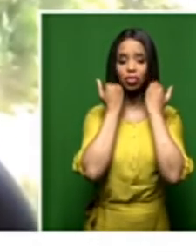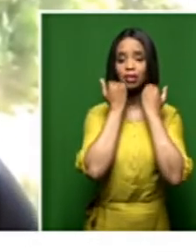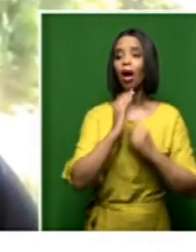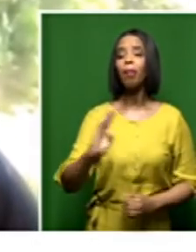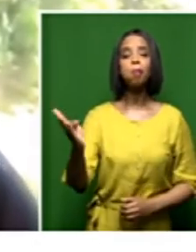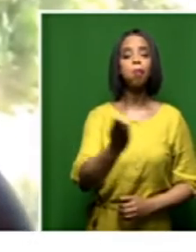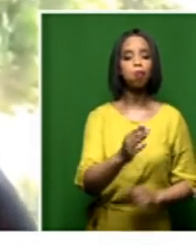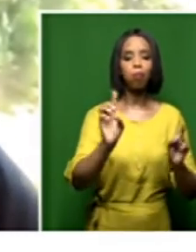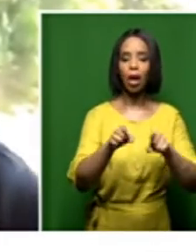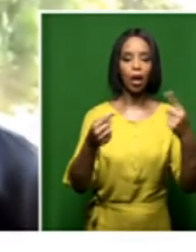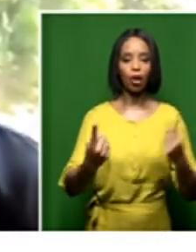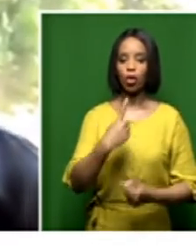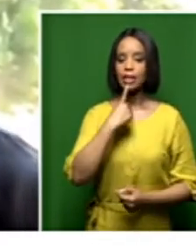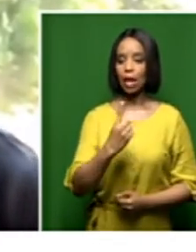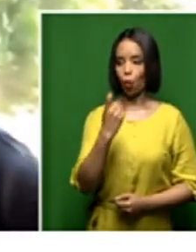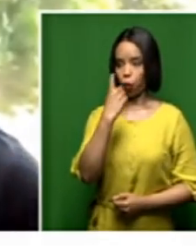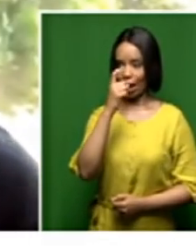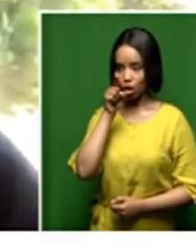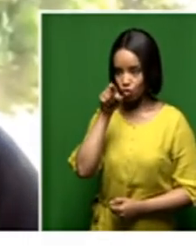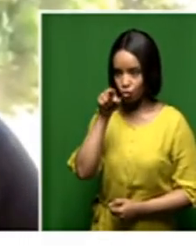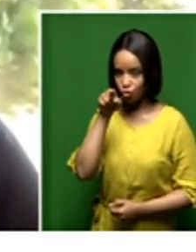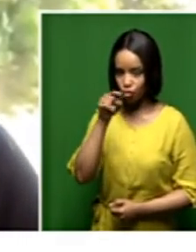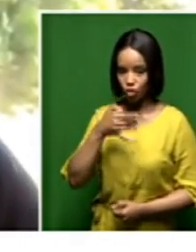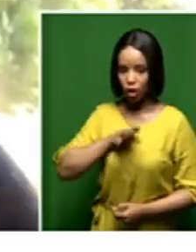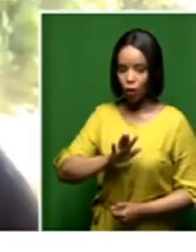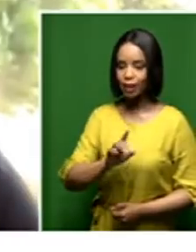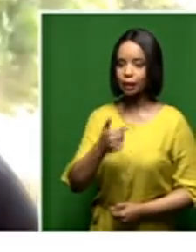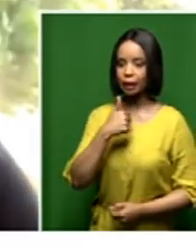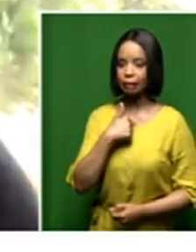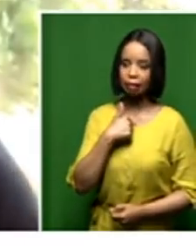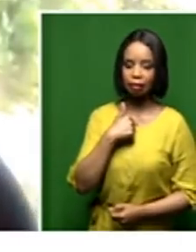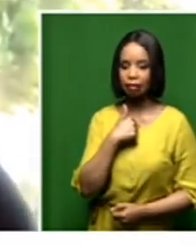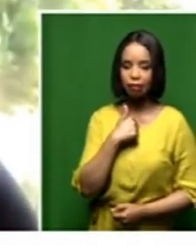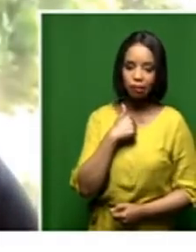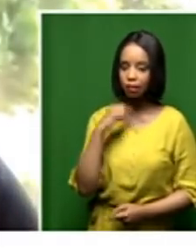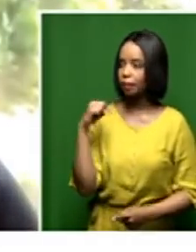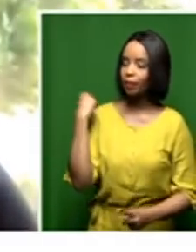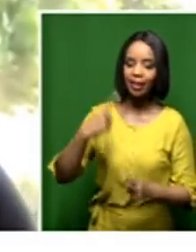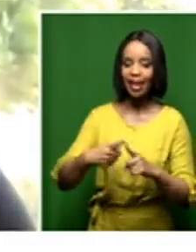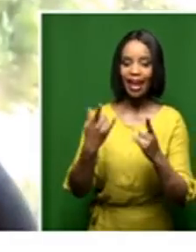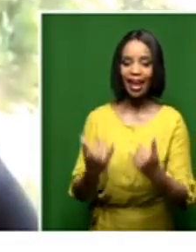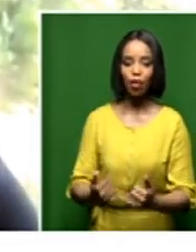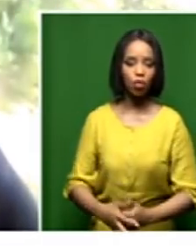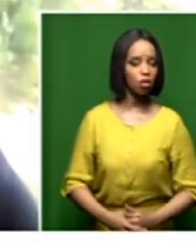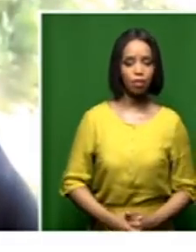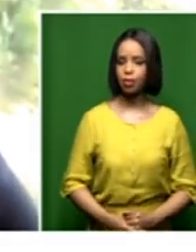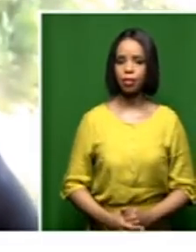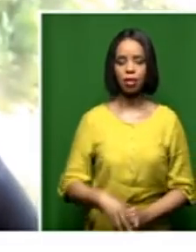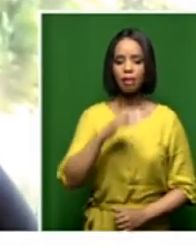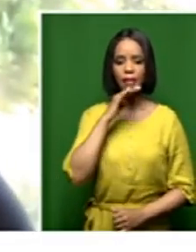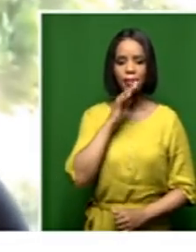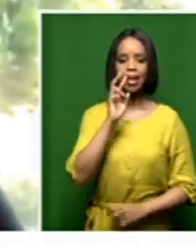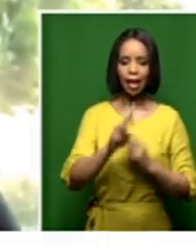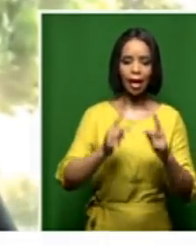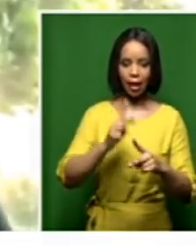justified that if you didn't get this one judge, and therefore up until this point, nothing would have happened. Again, a ball dropped